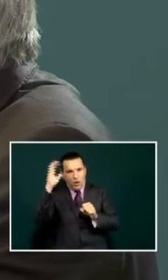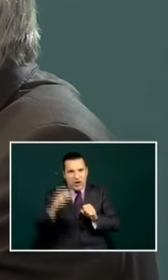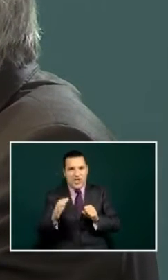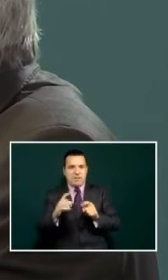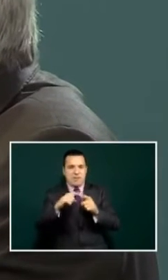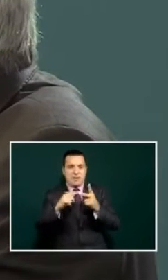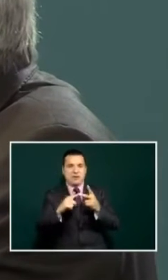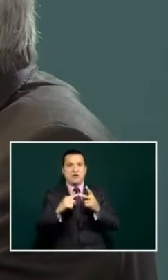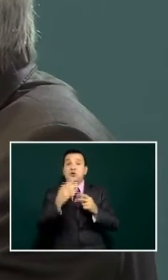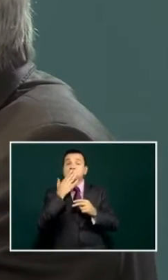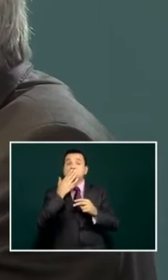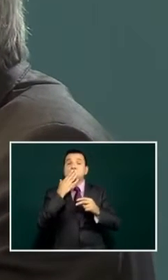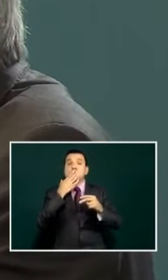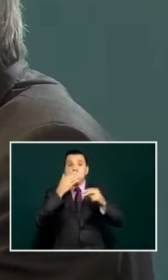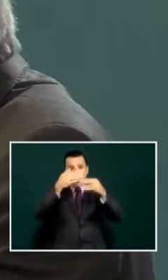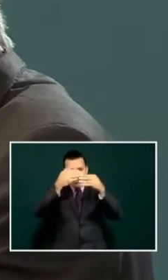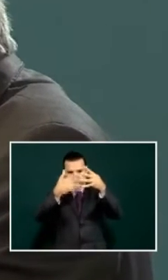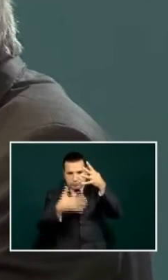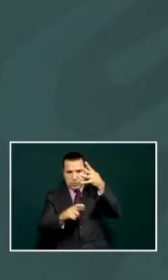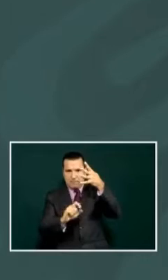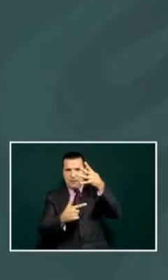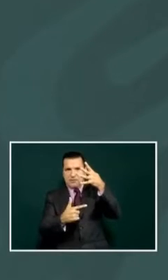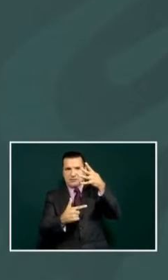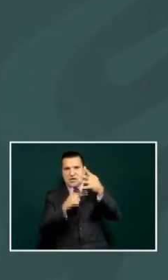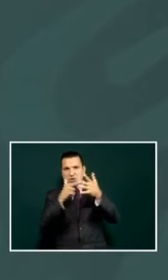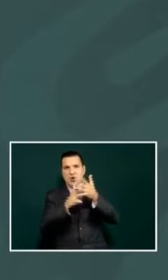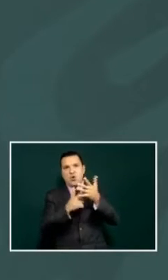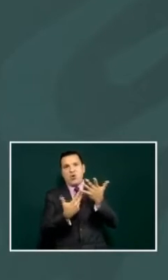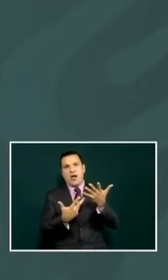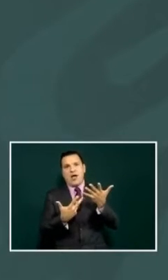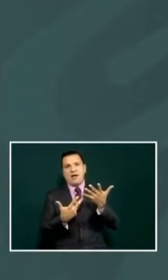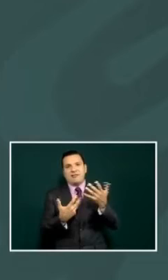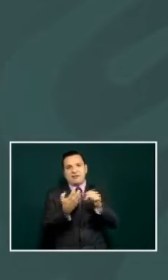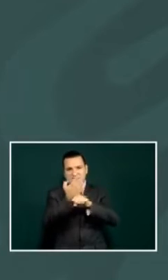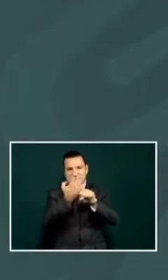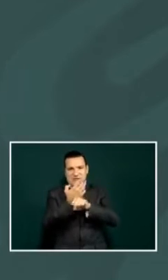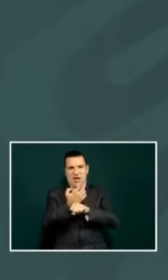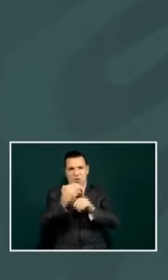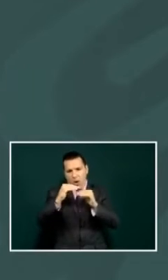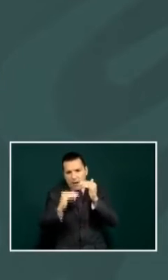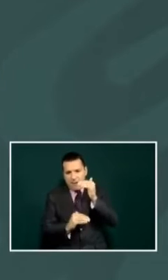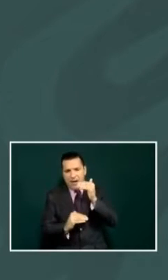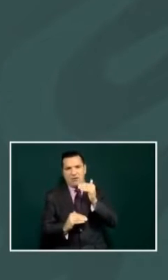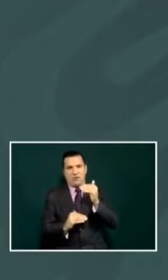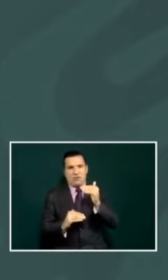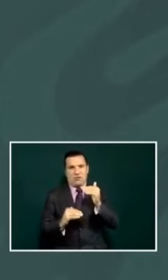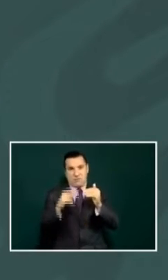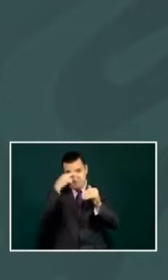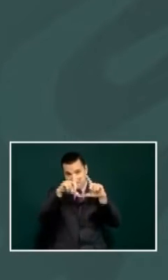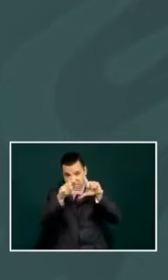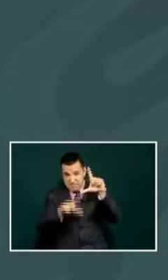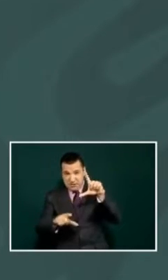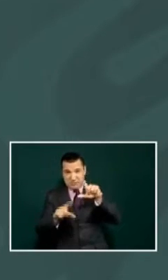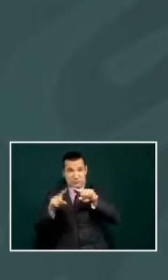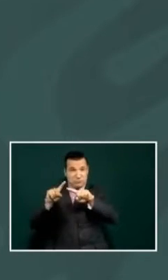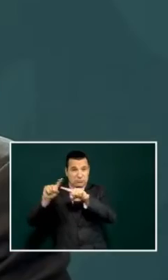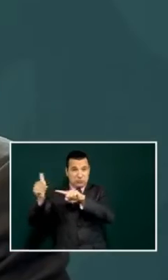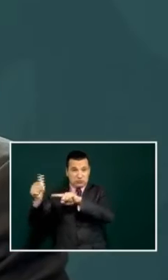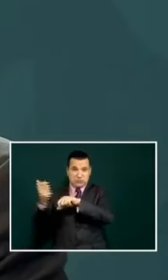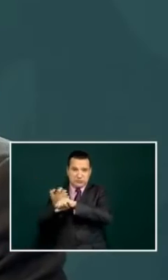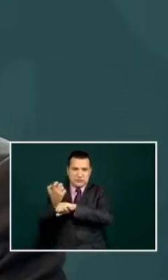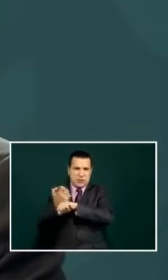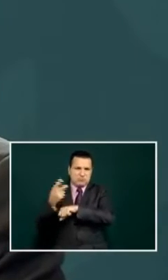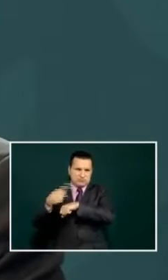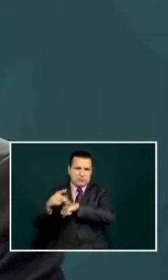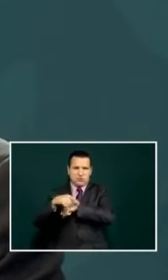which sonora is below the median for the nation that is the data that we have but besides